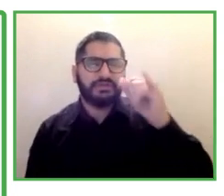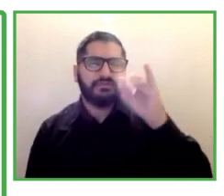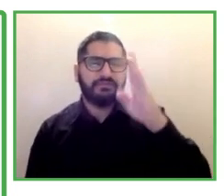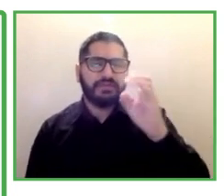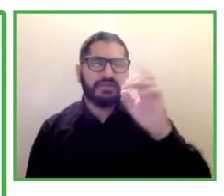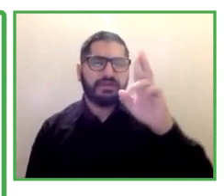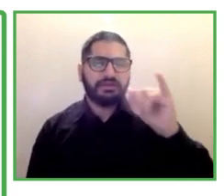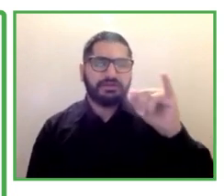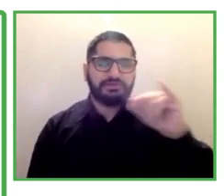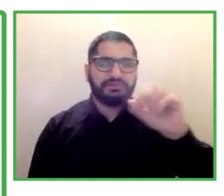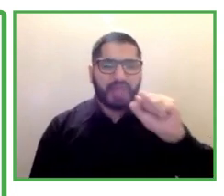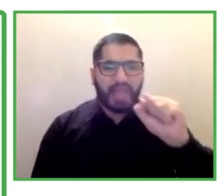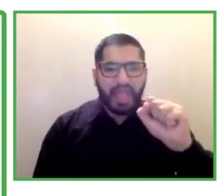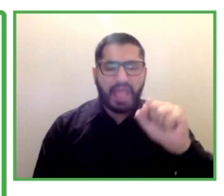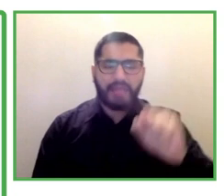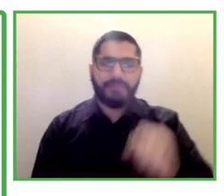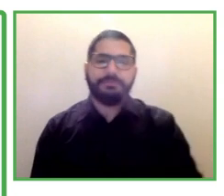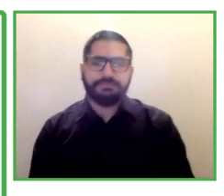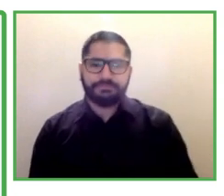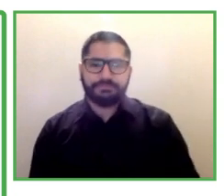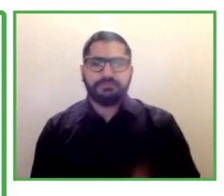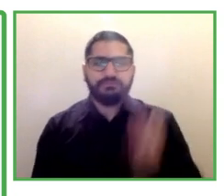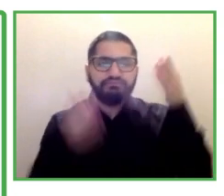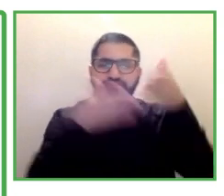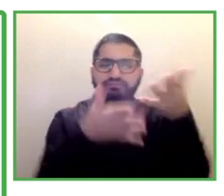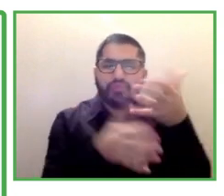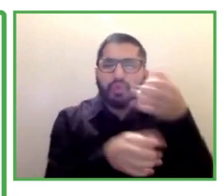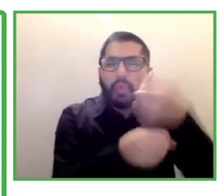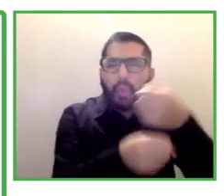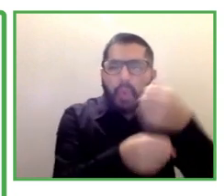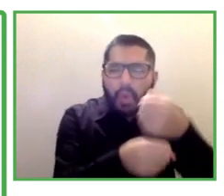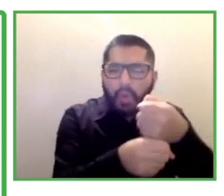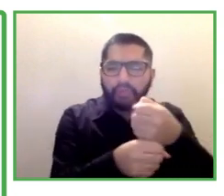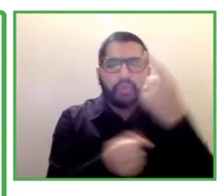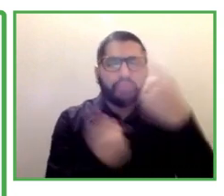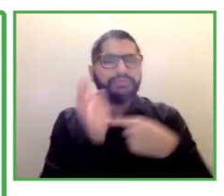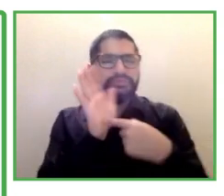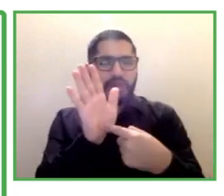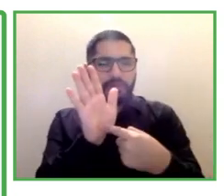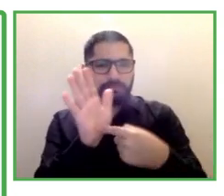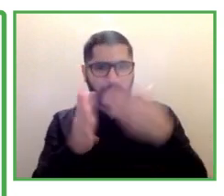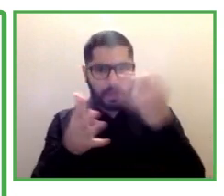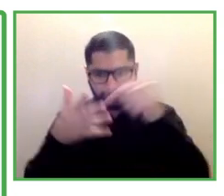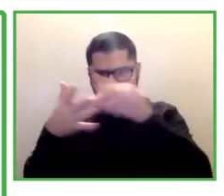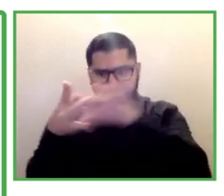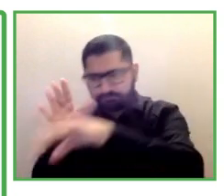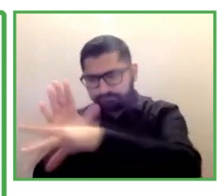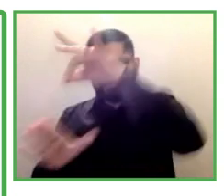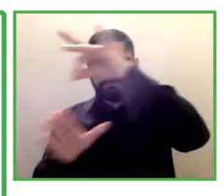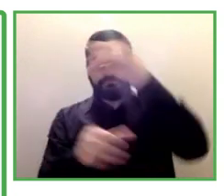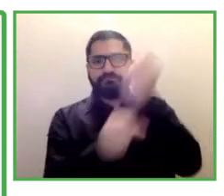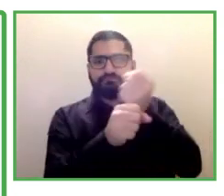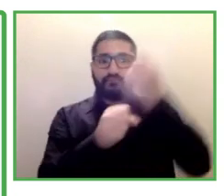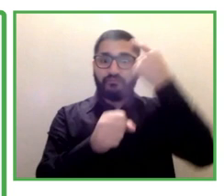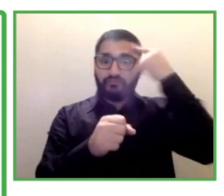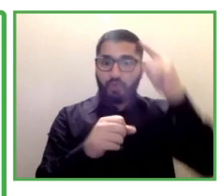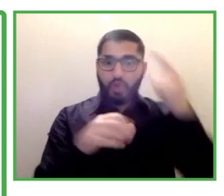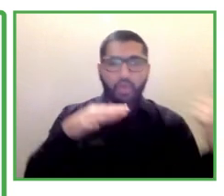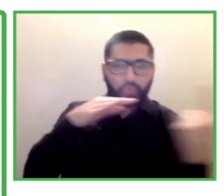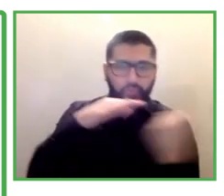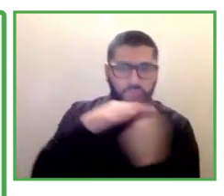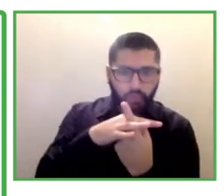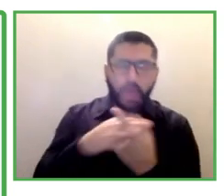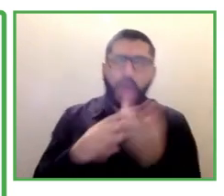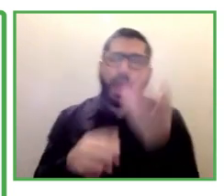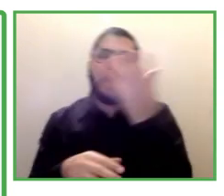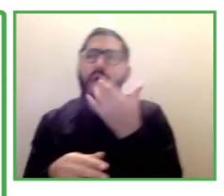right, as a CEO, I'm telling you, you also gain happiness and a better place of work and